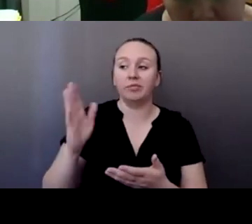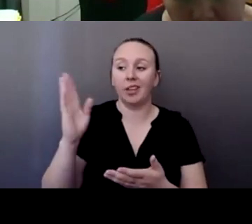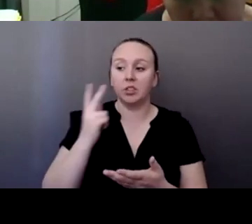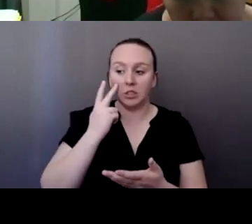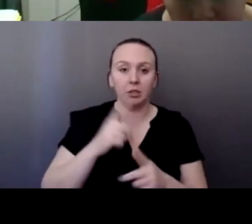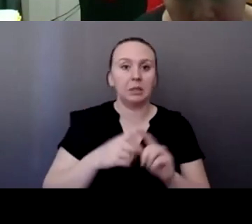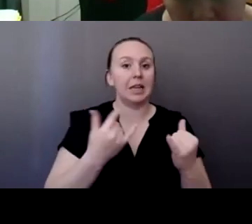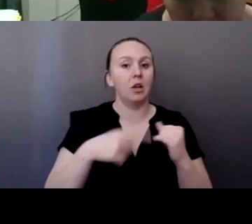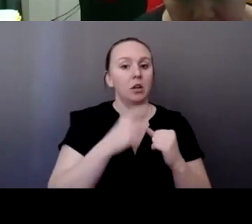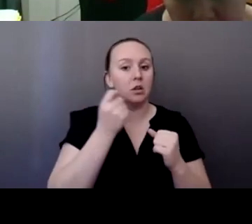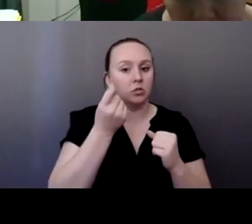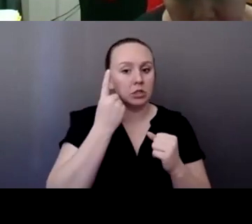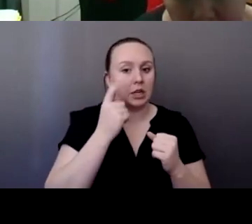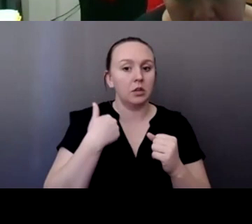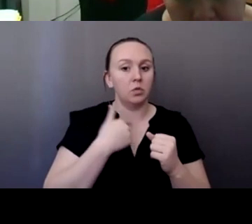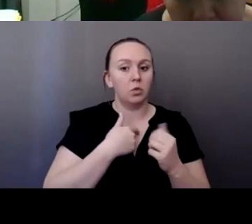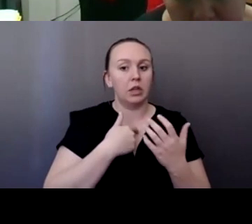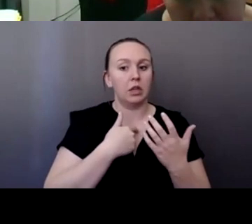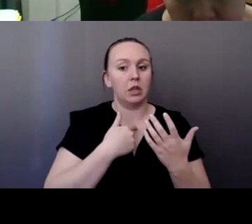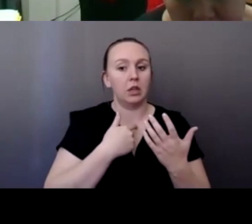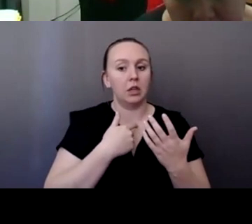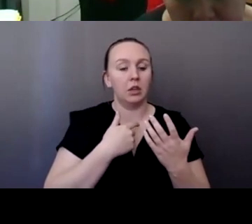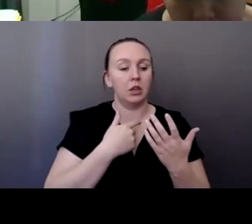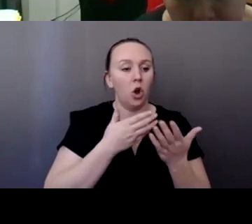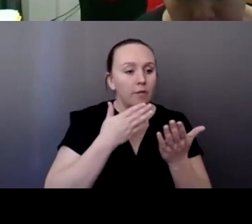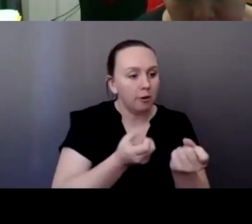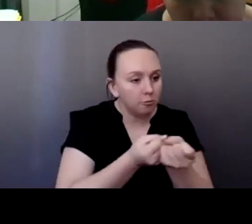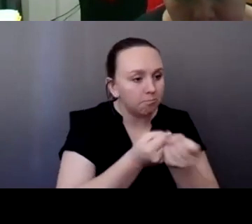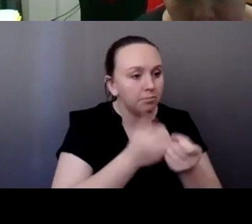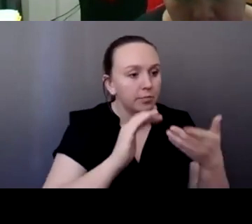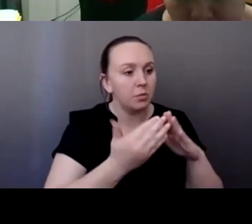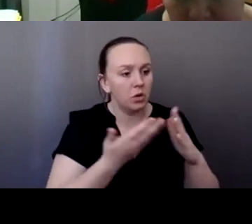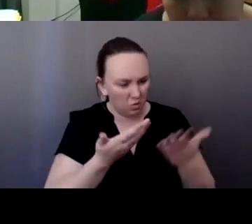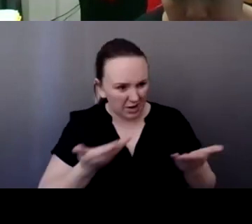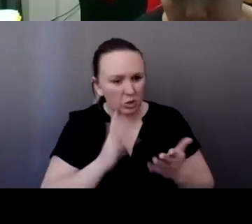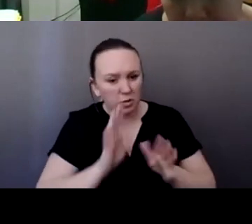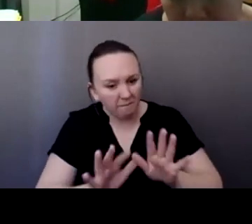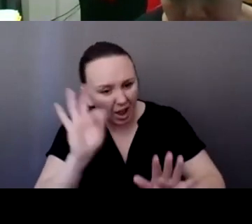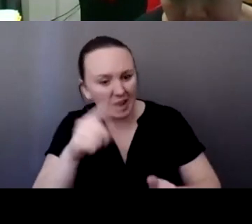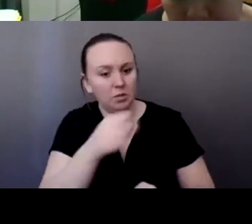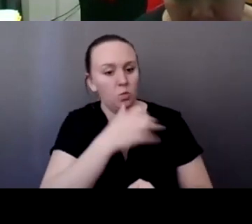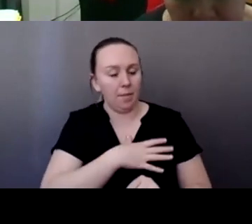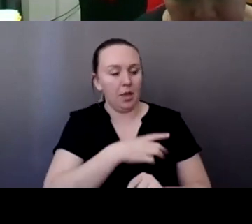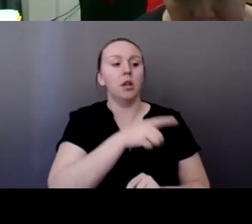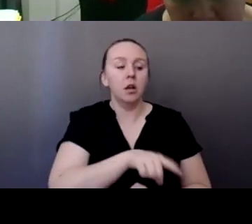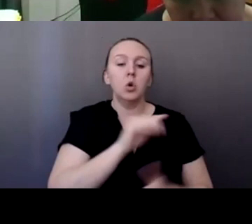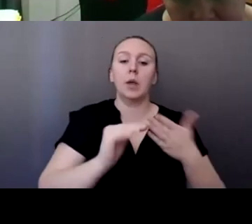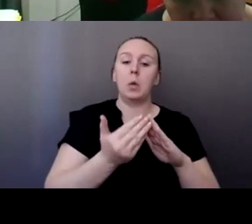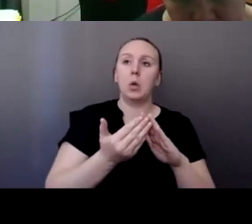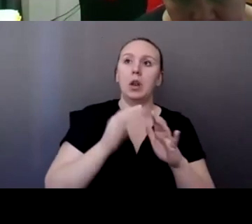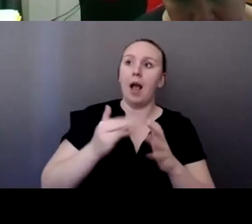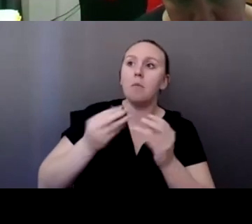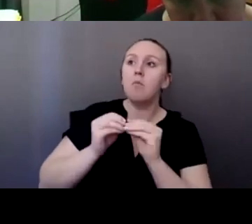understand that we're actually there to help our community members were there to help find these women. They help us now.